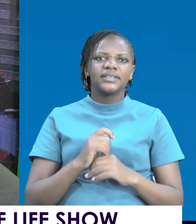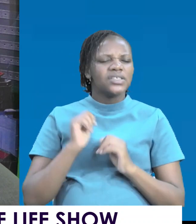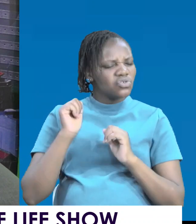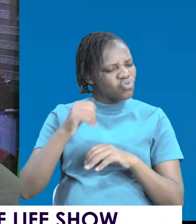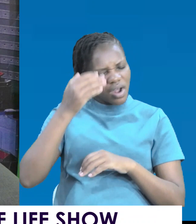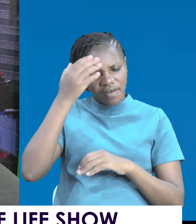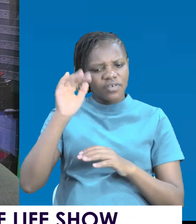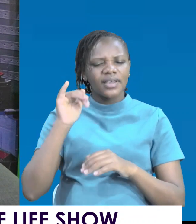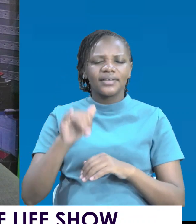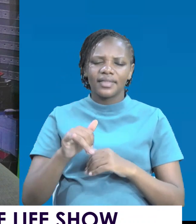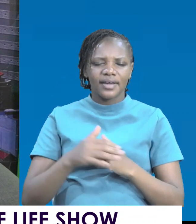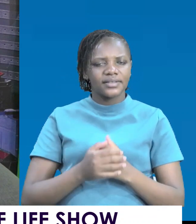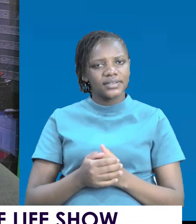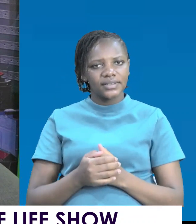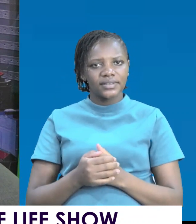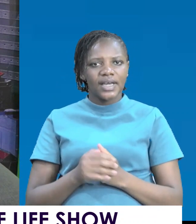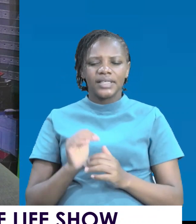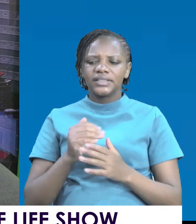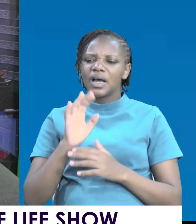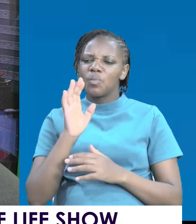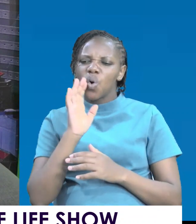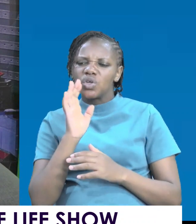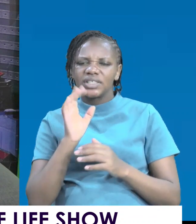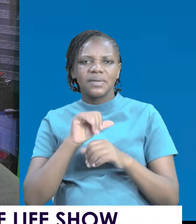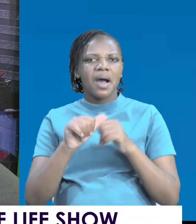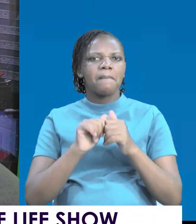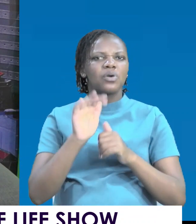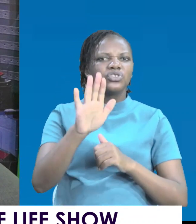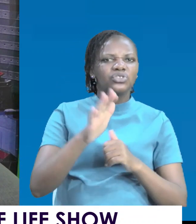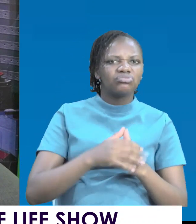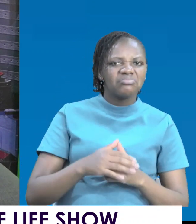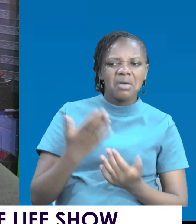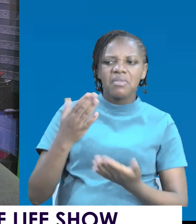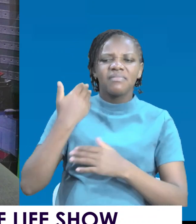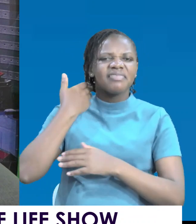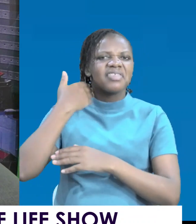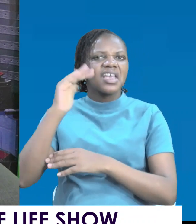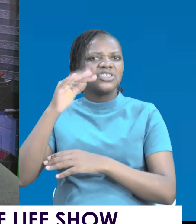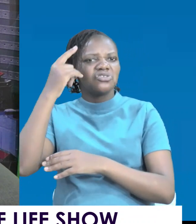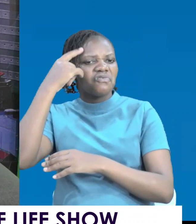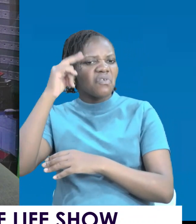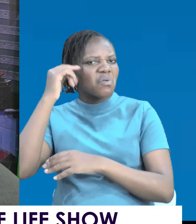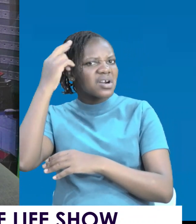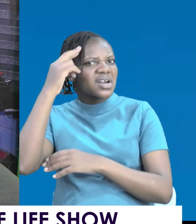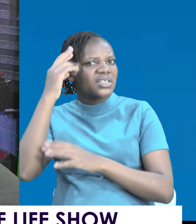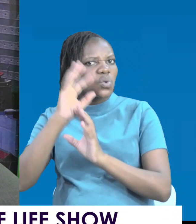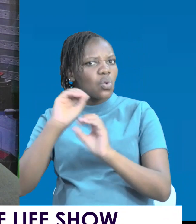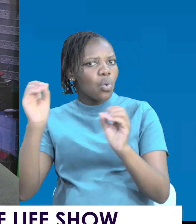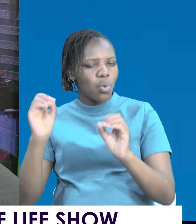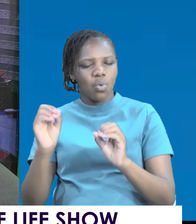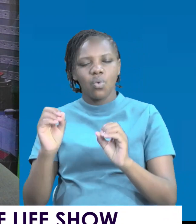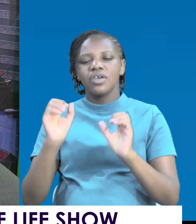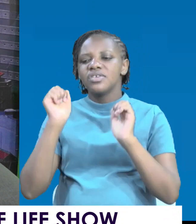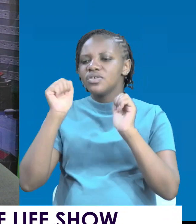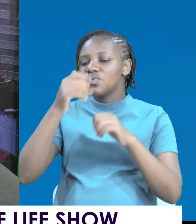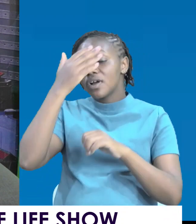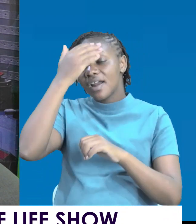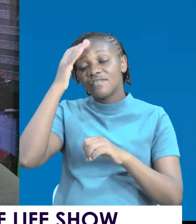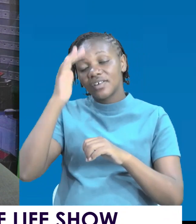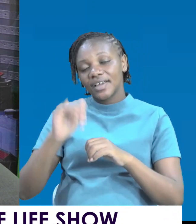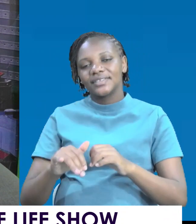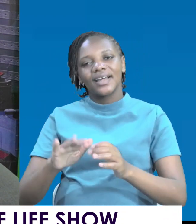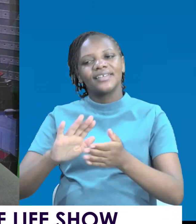are in strife with you. They are gossiping about you. They hate you for no reason. You can let it go. They exercise